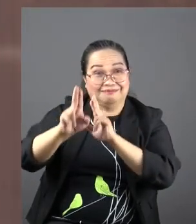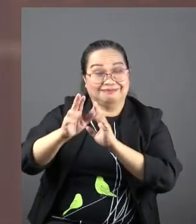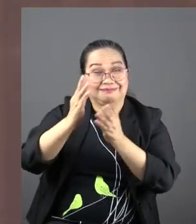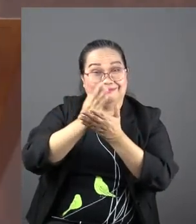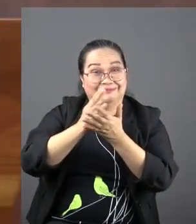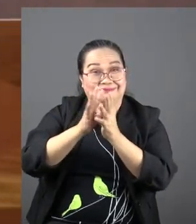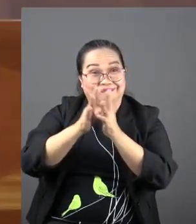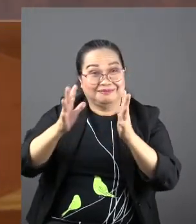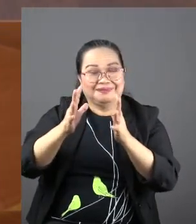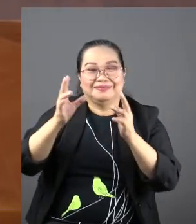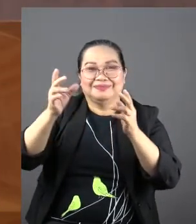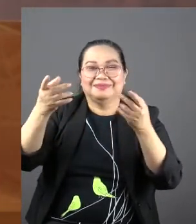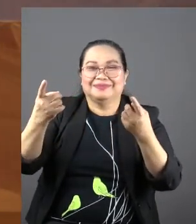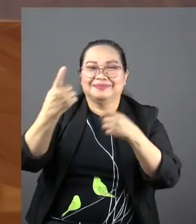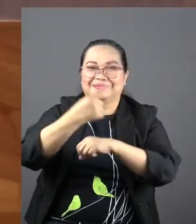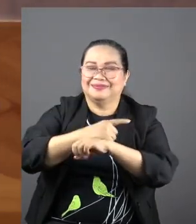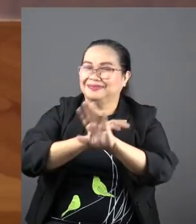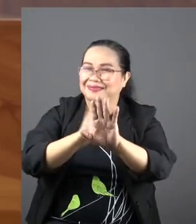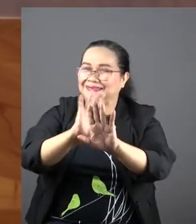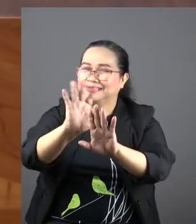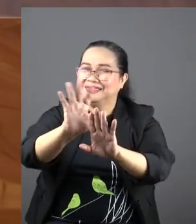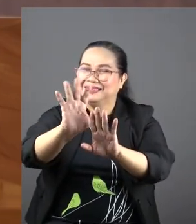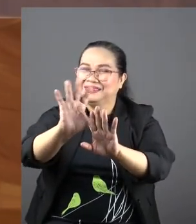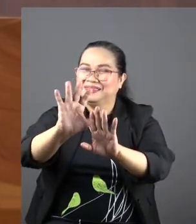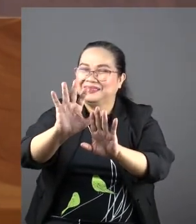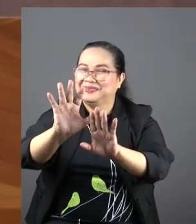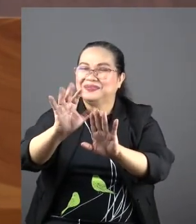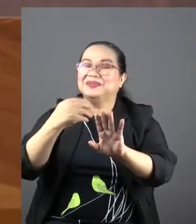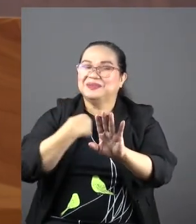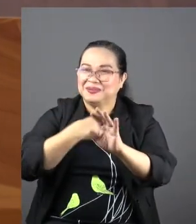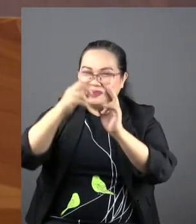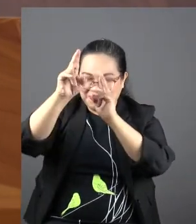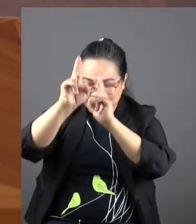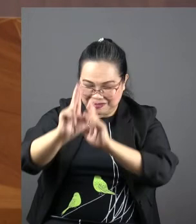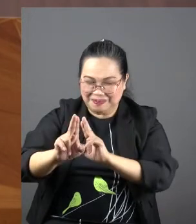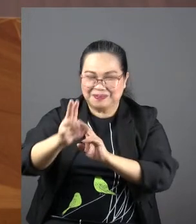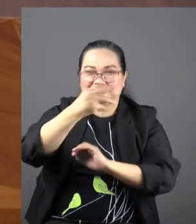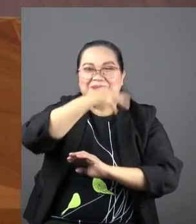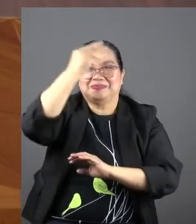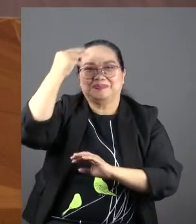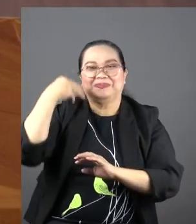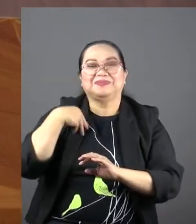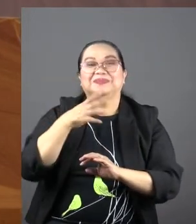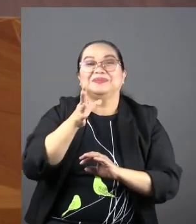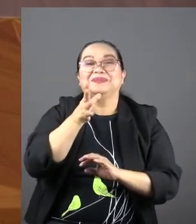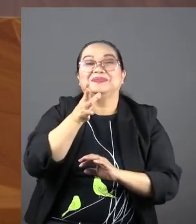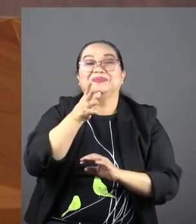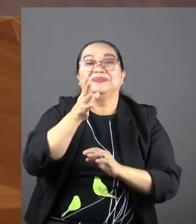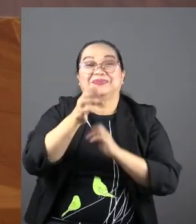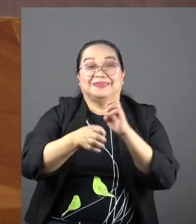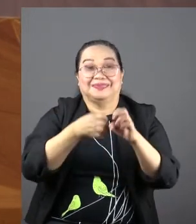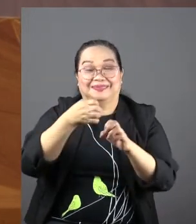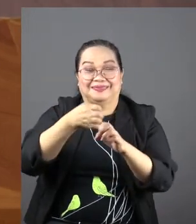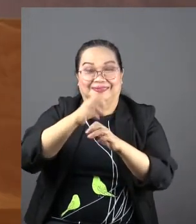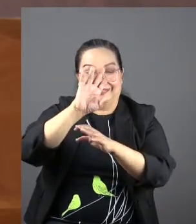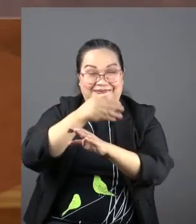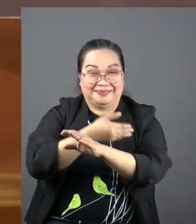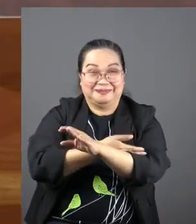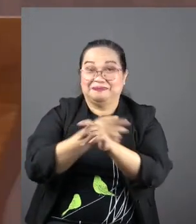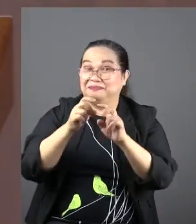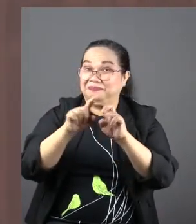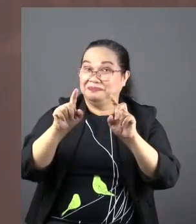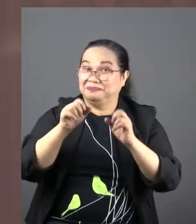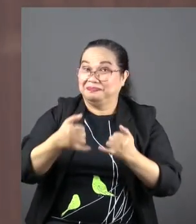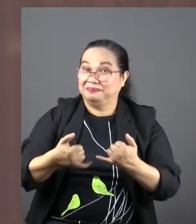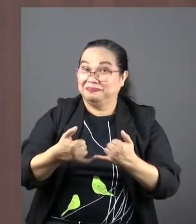so much today? No, no. Don't get me wrong. We honor Mary as the earthly mother of God, the Son. But even